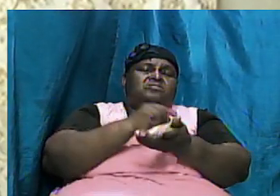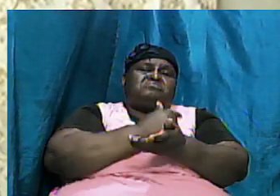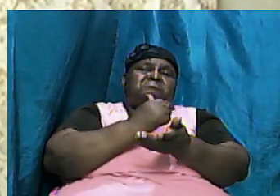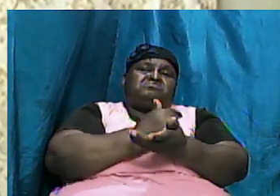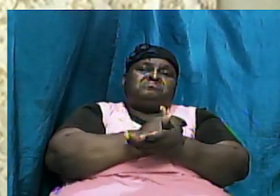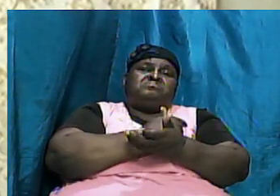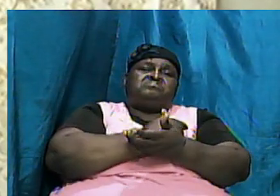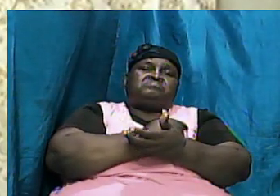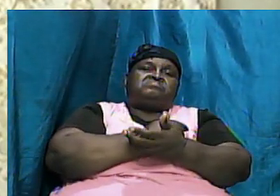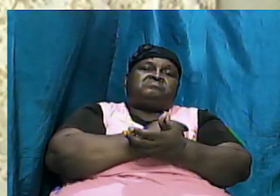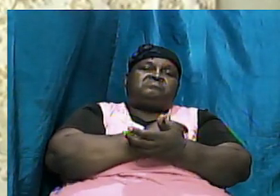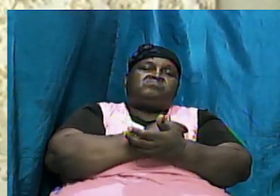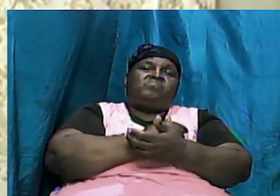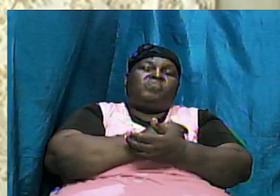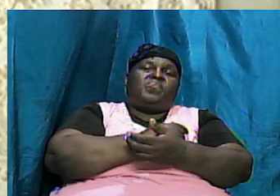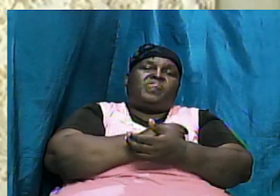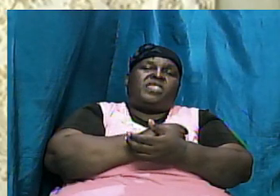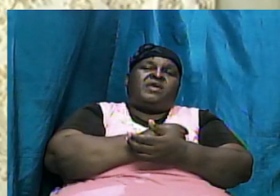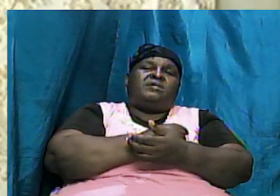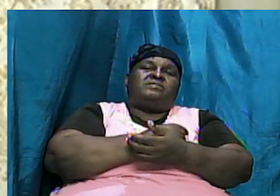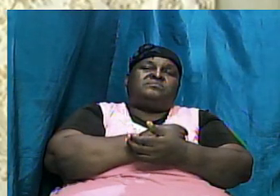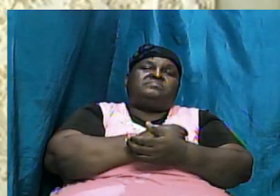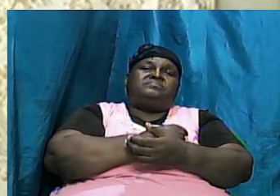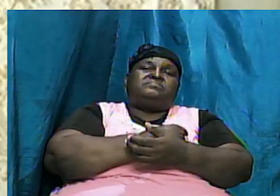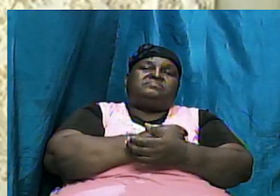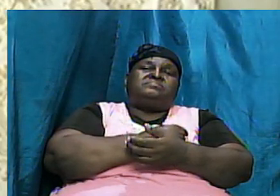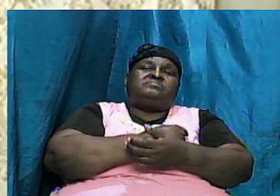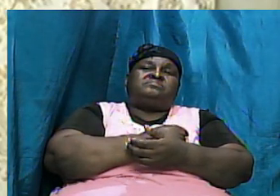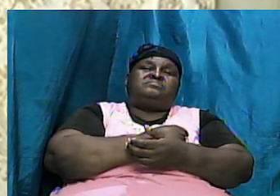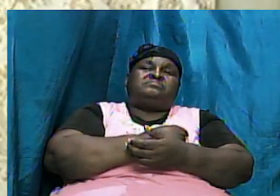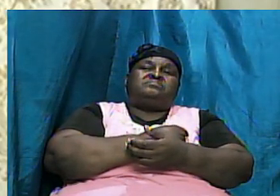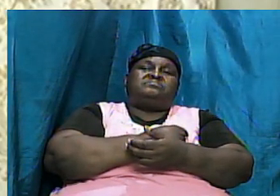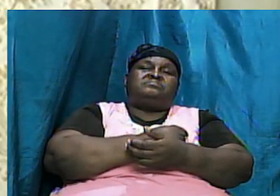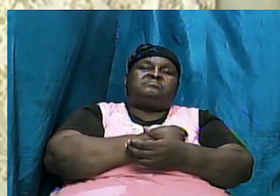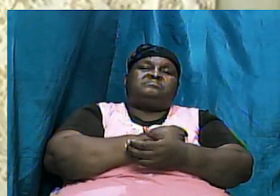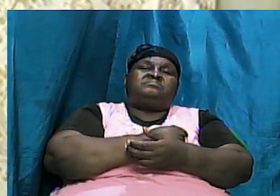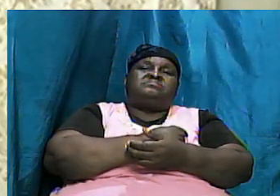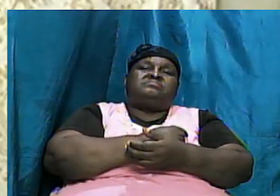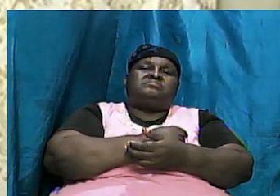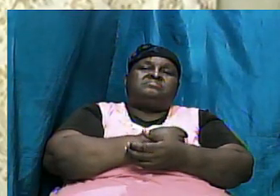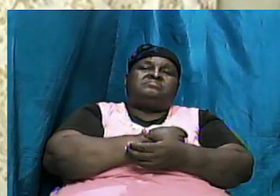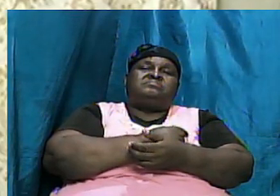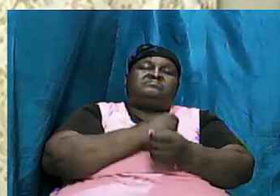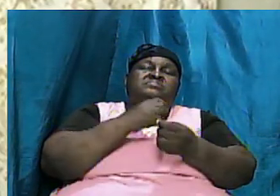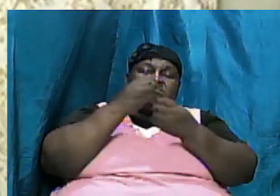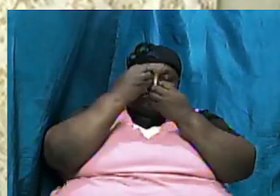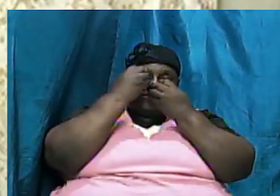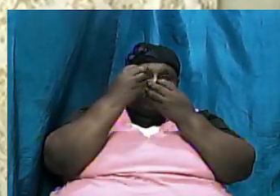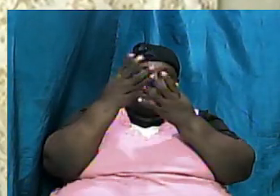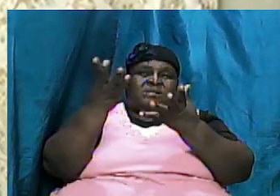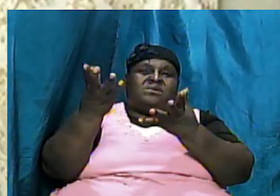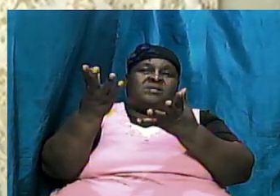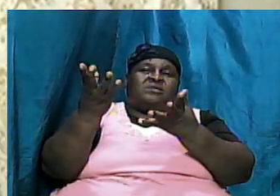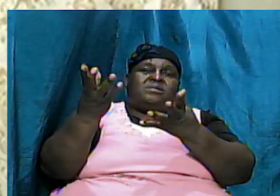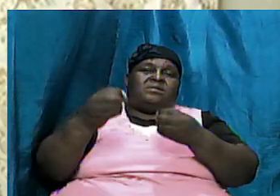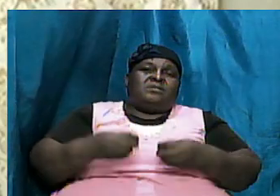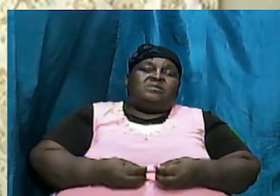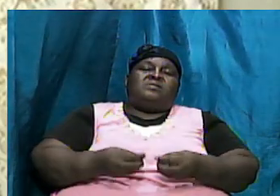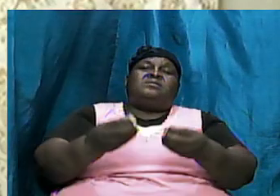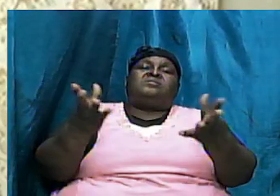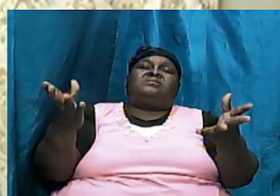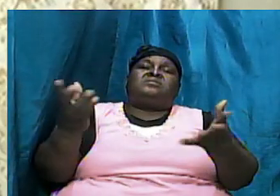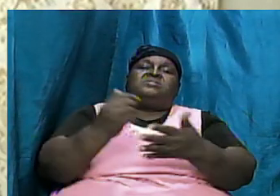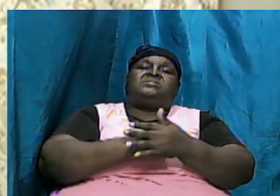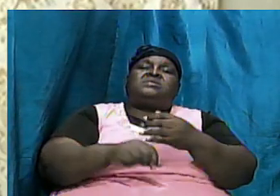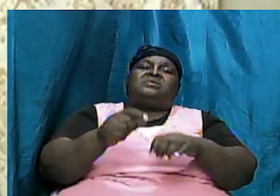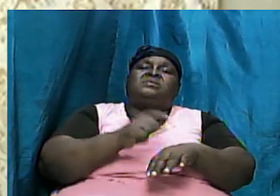Genesis as we and I think I'm going to conclude because I really wanted to give us a nice little introduction take a little time as we survey